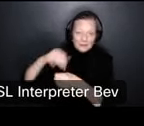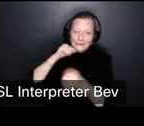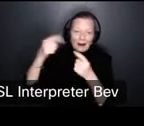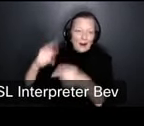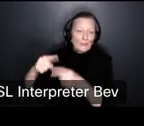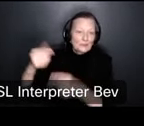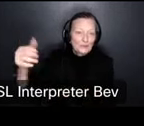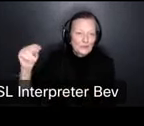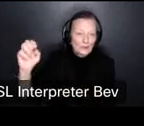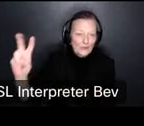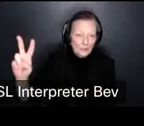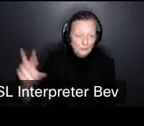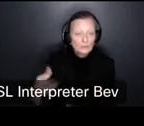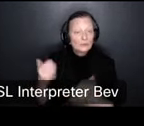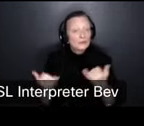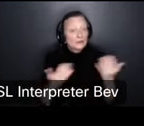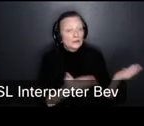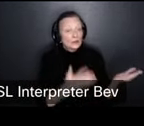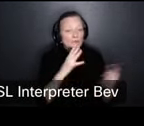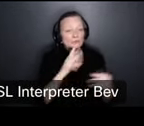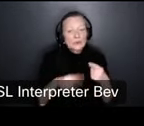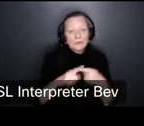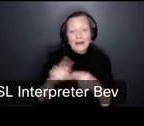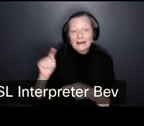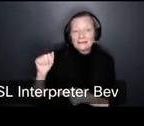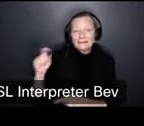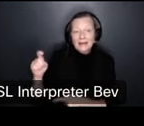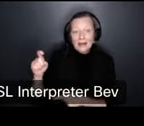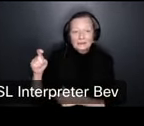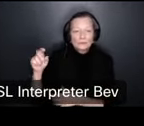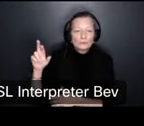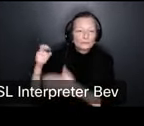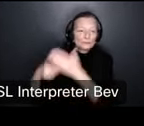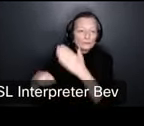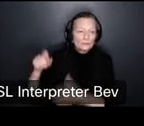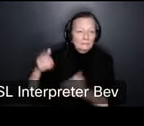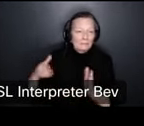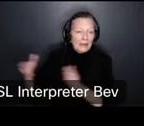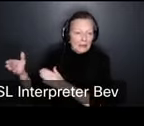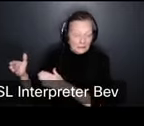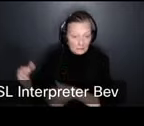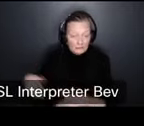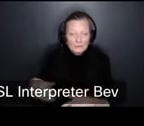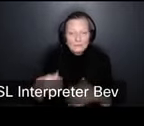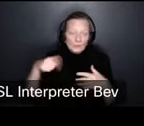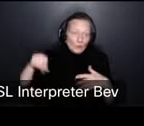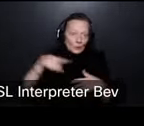so the tax rate plan so here's where we're going to get into the the nitty-gritty numbers for those of you who who really want to get into the numbers